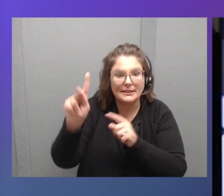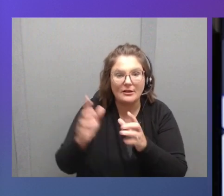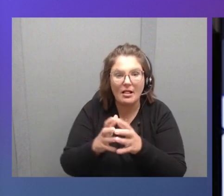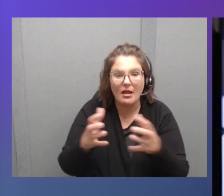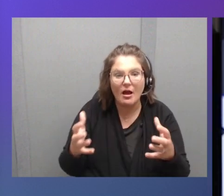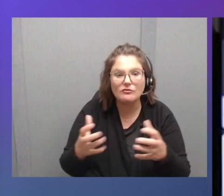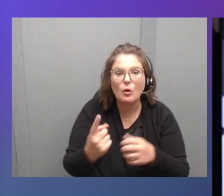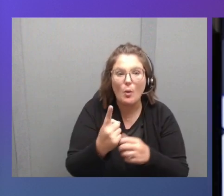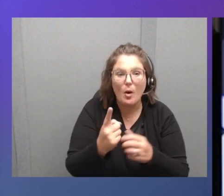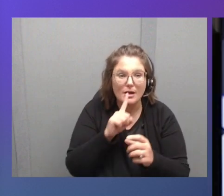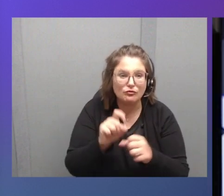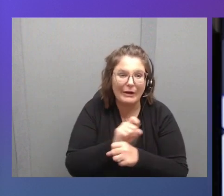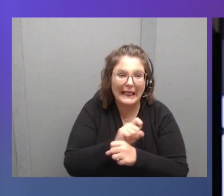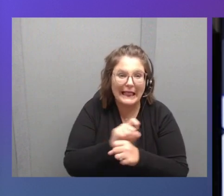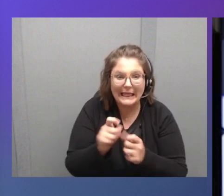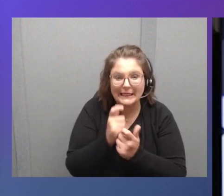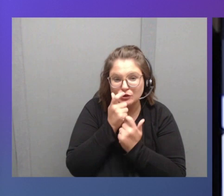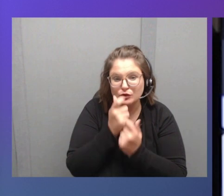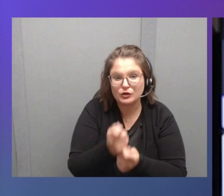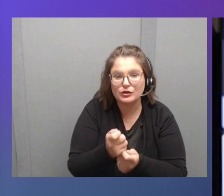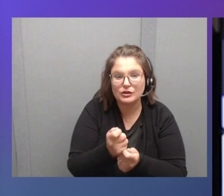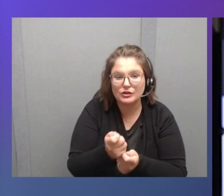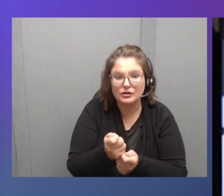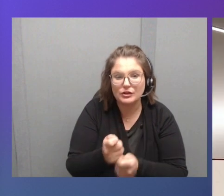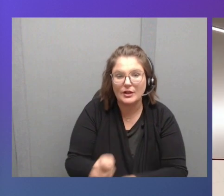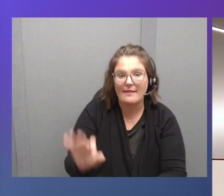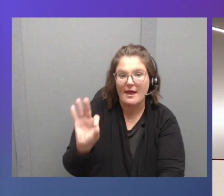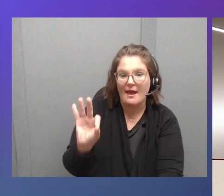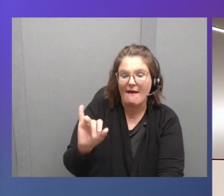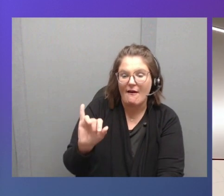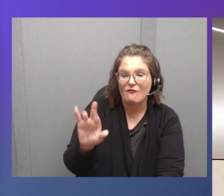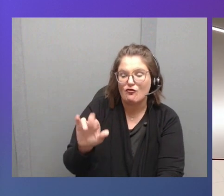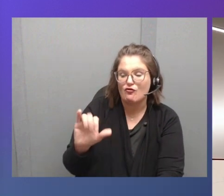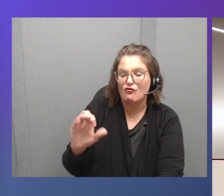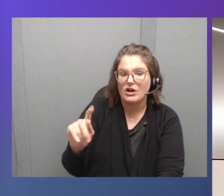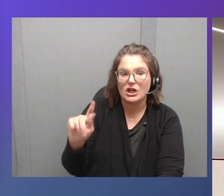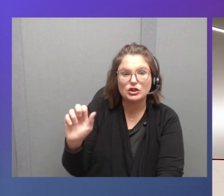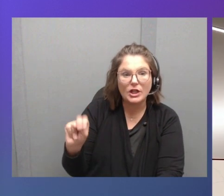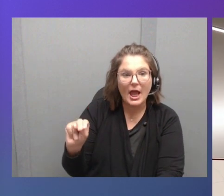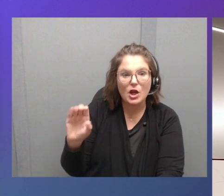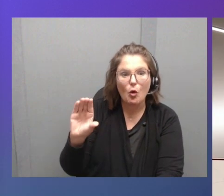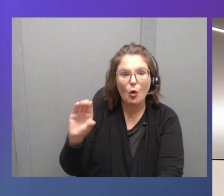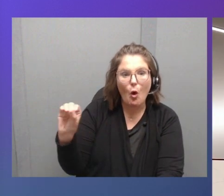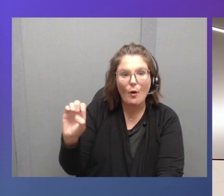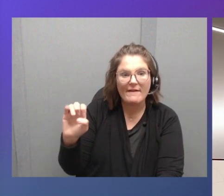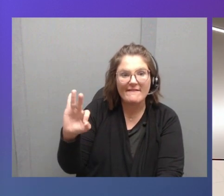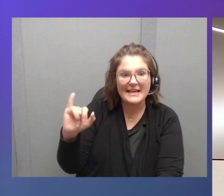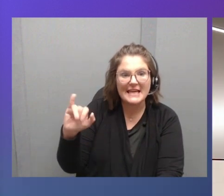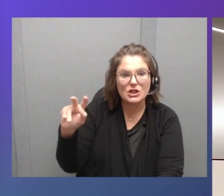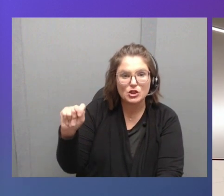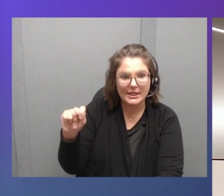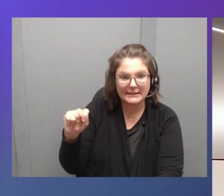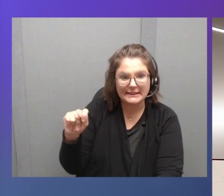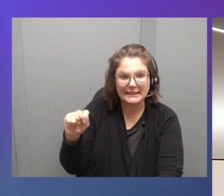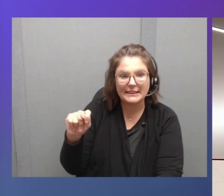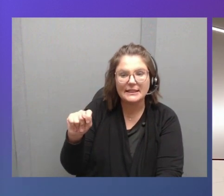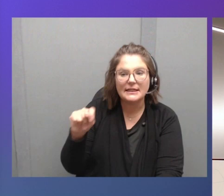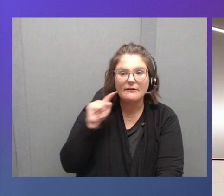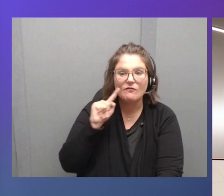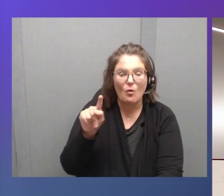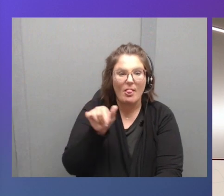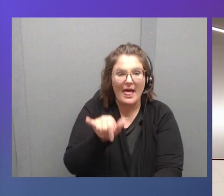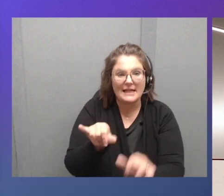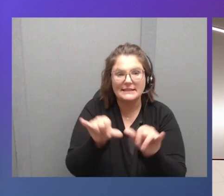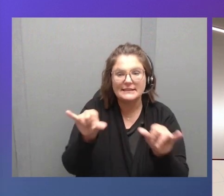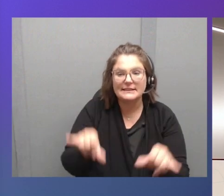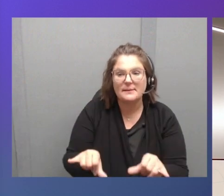interesting, for instance, is the coefficient friction of the road. So one example would be for ADAS, driver assistance system. So when